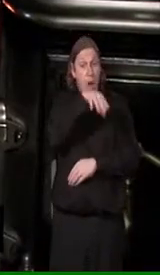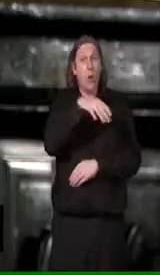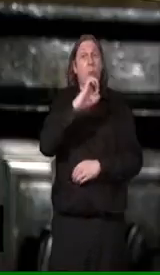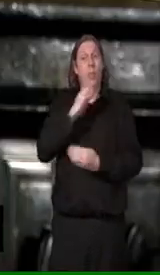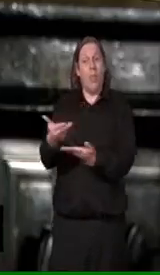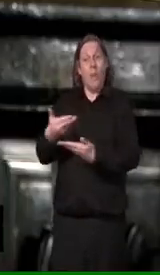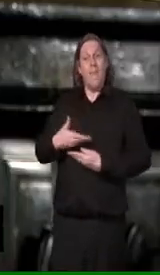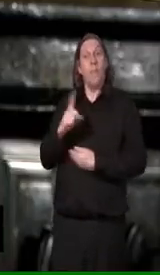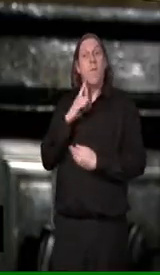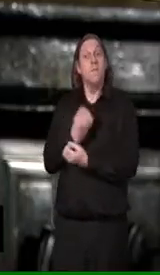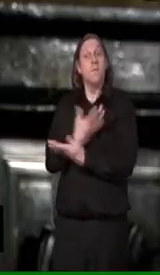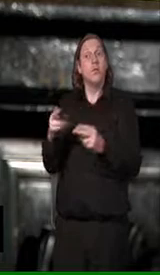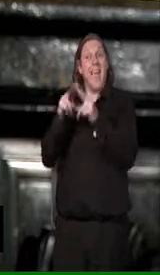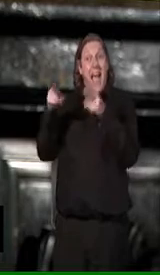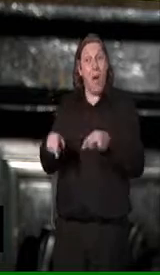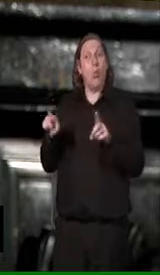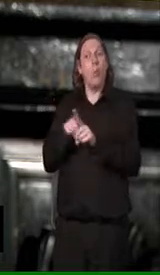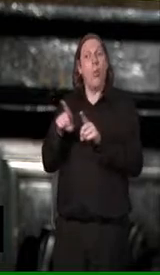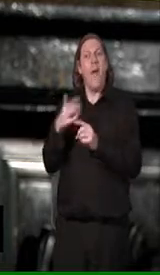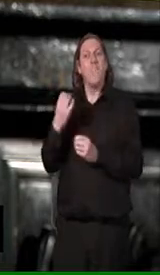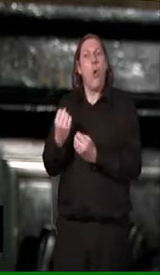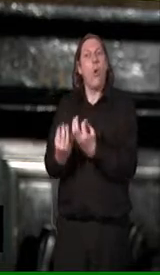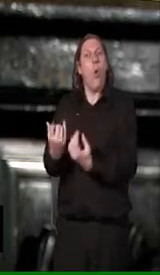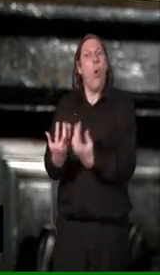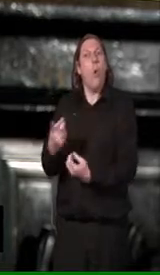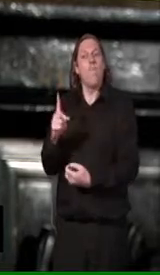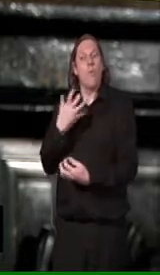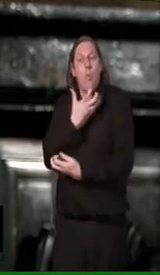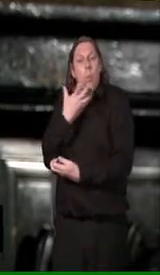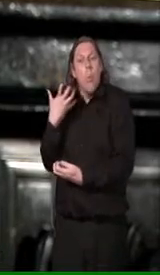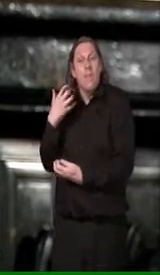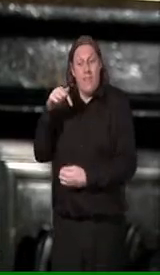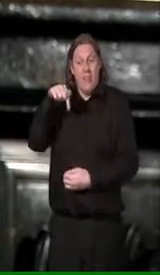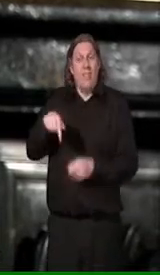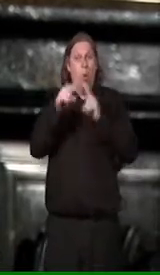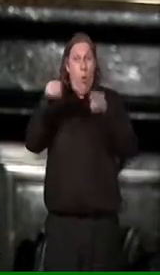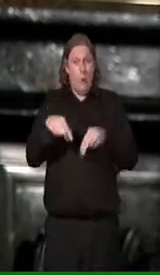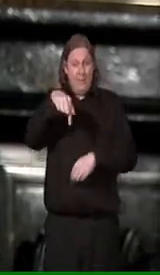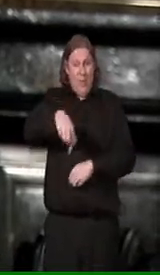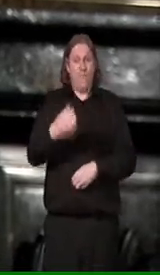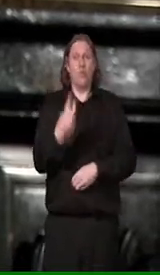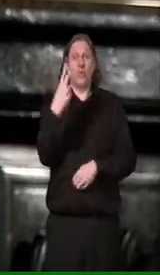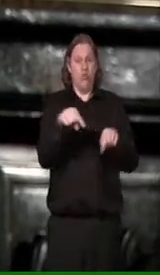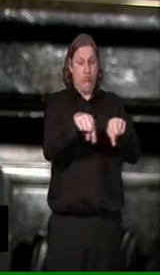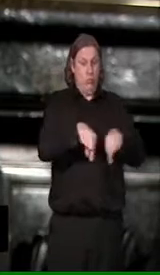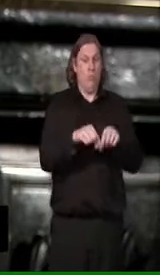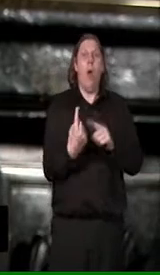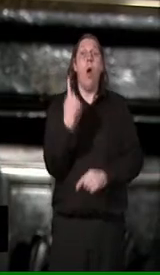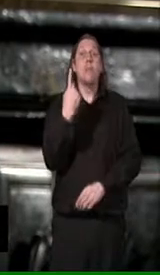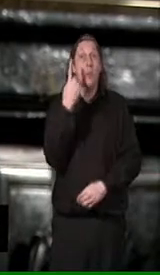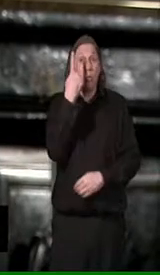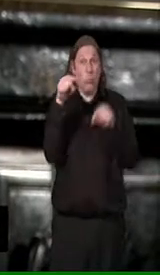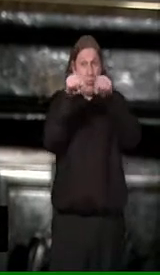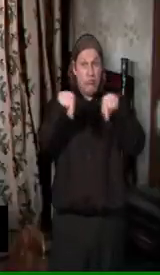This house had two rooms downstairs and one room upstairs and it was usual at this time to have quite a large family. The